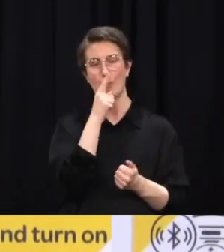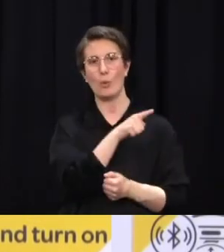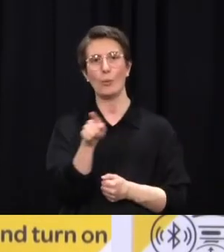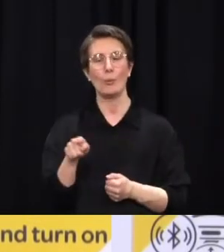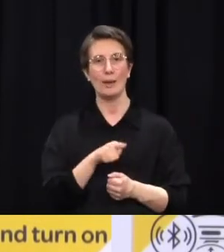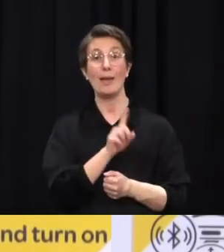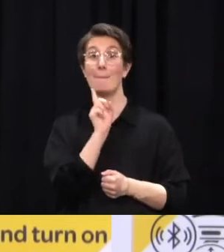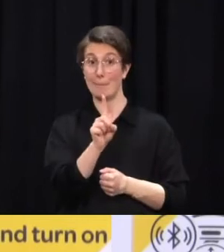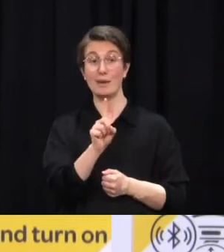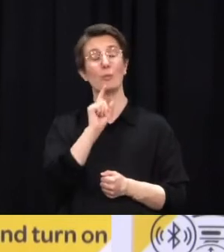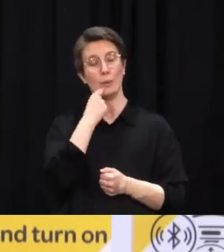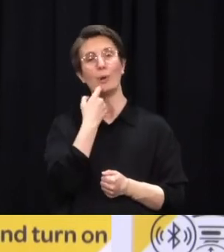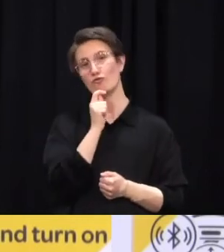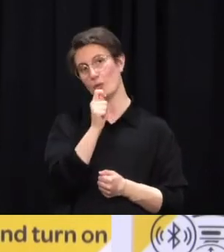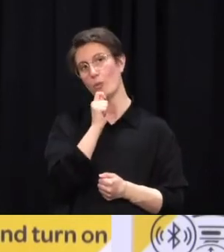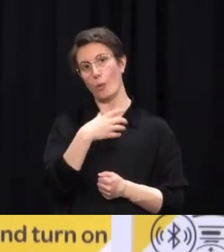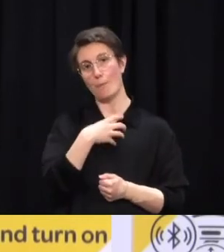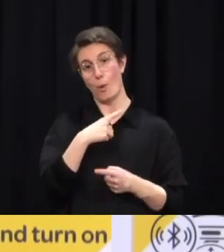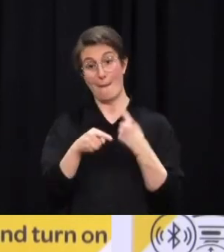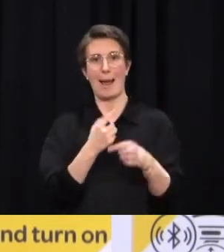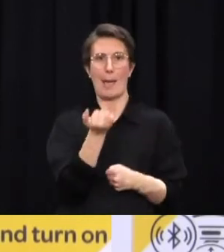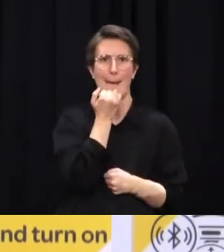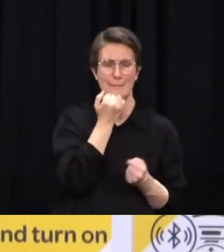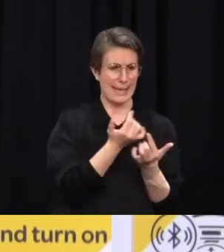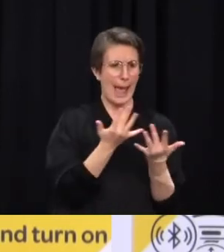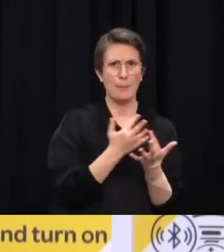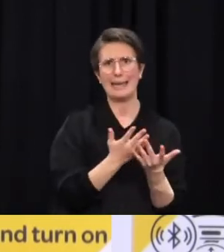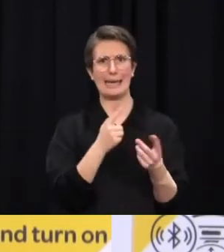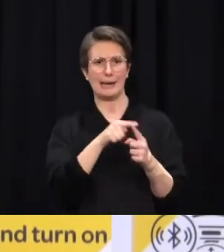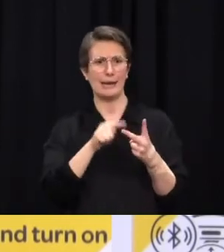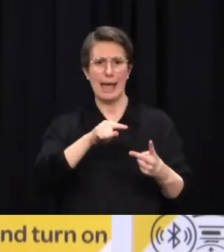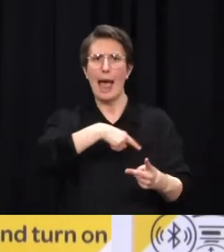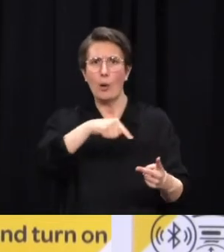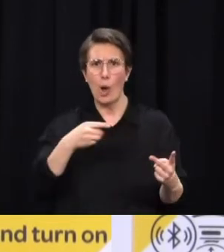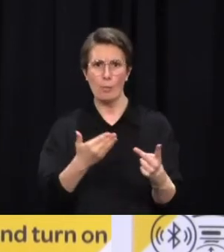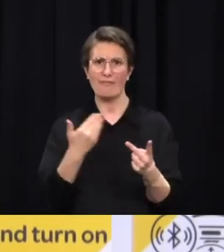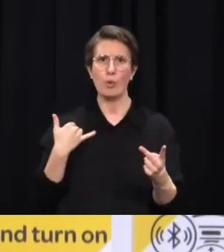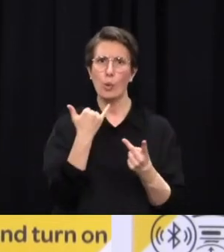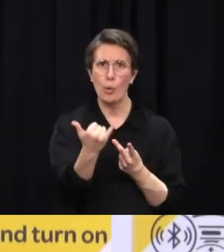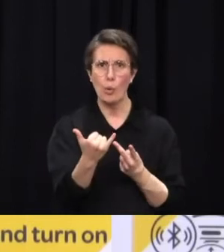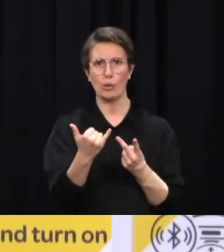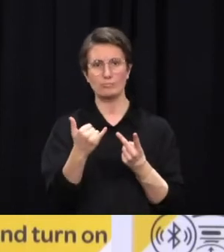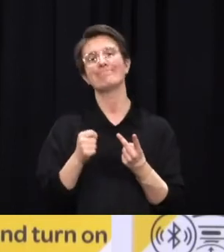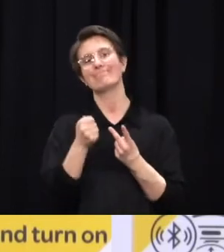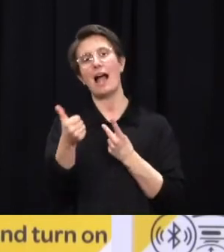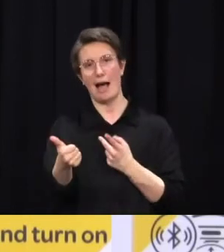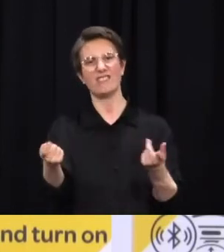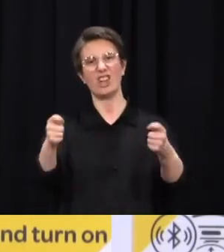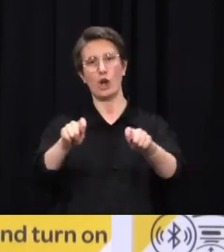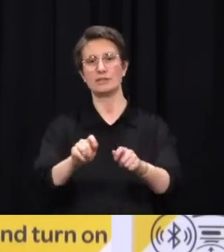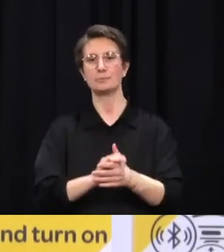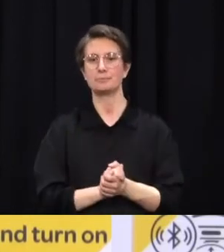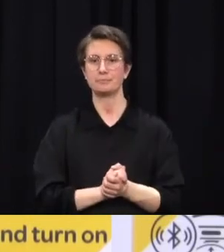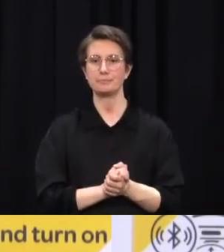publishing those metrics as we collect enough, as we get further into the outbreak. I just wanted to ask, Minister, if you've had any confirmation of September deliveries